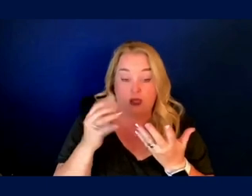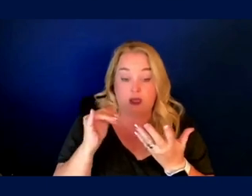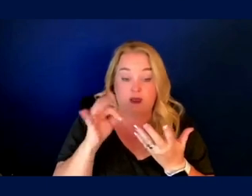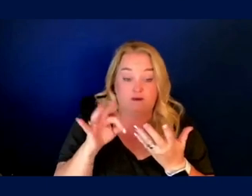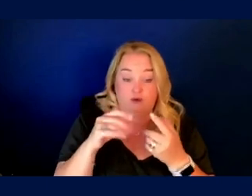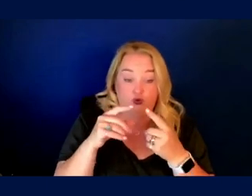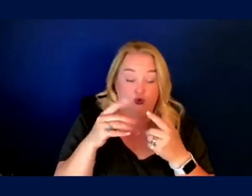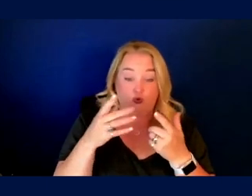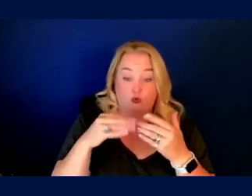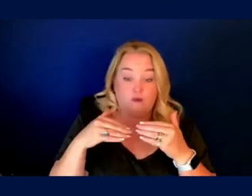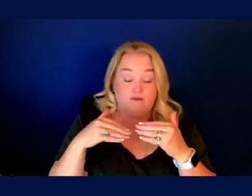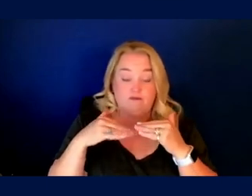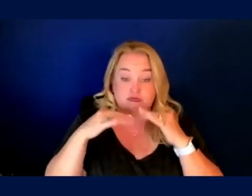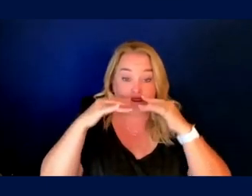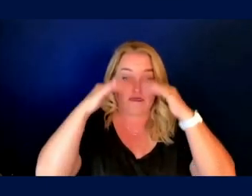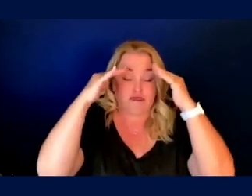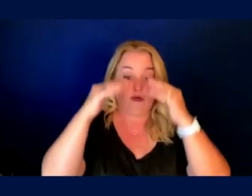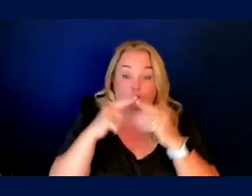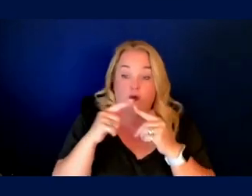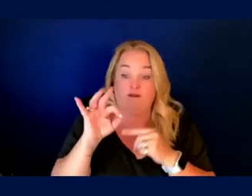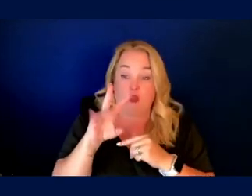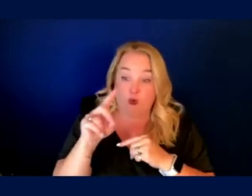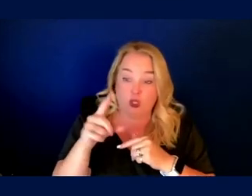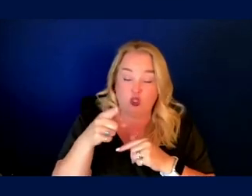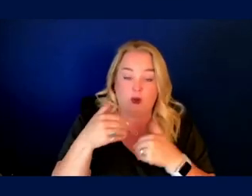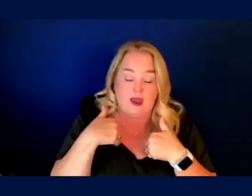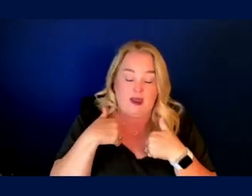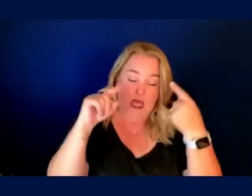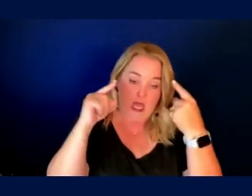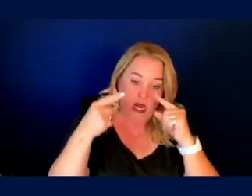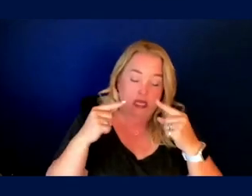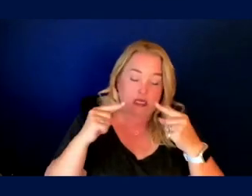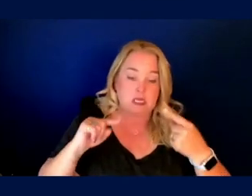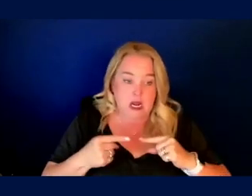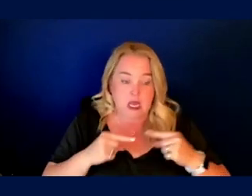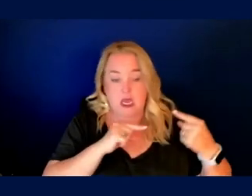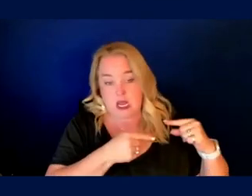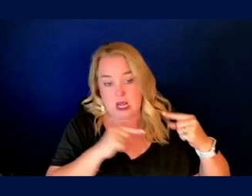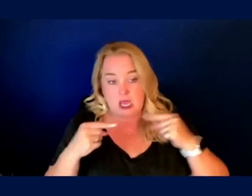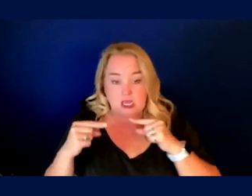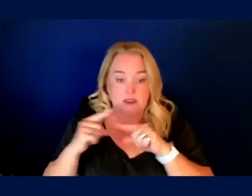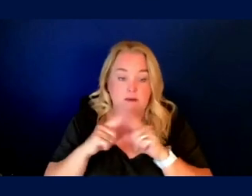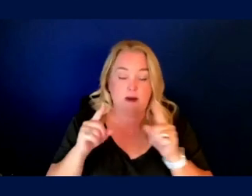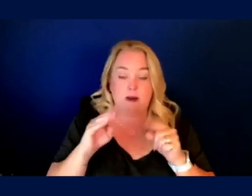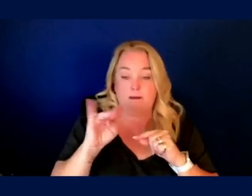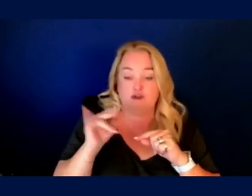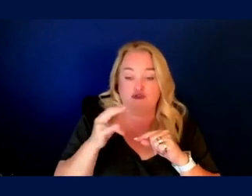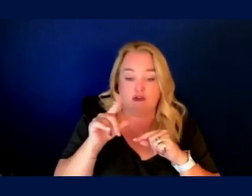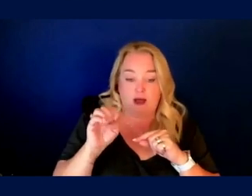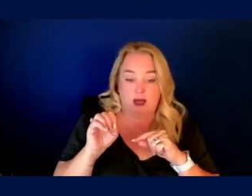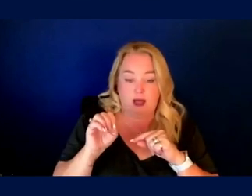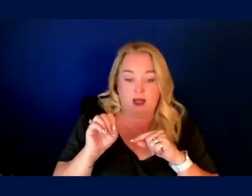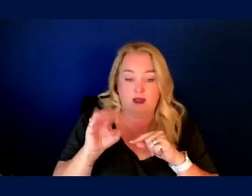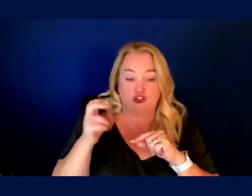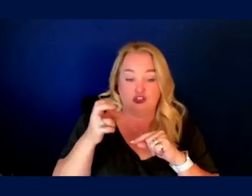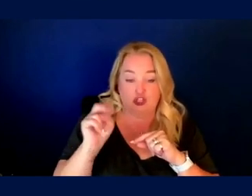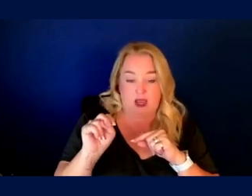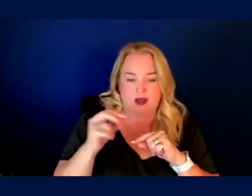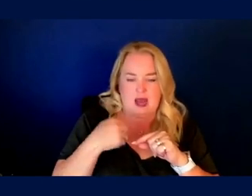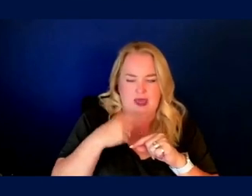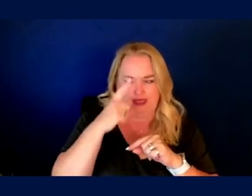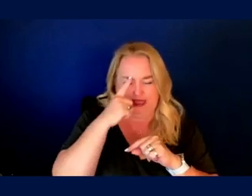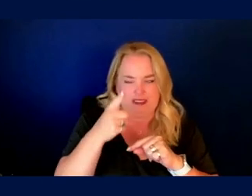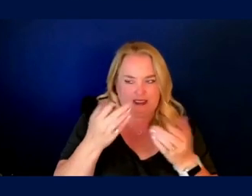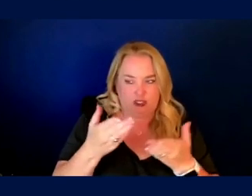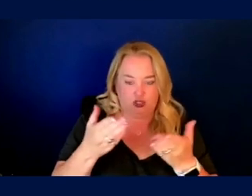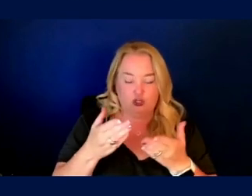fell with fluid, you get headaches, backaches, sleep issues. But as the, as the wonderful Michelle Hong Chen, who I think is on this call once pointed out to